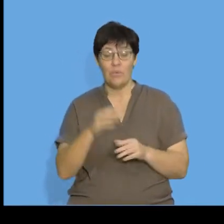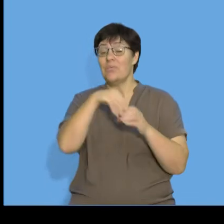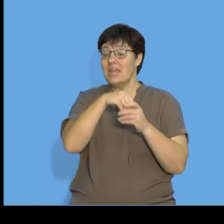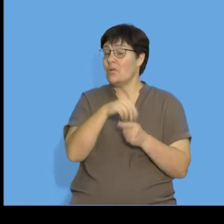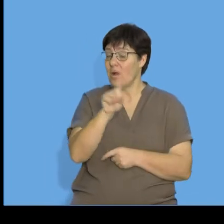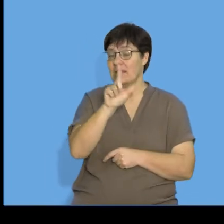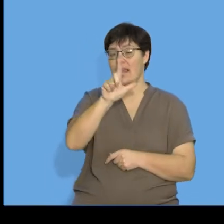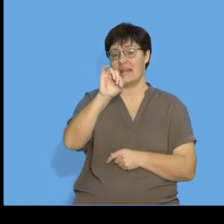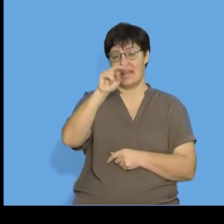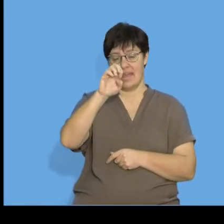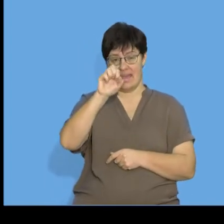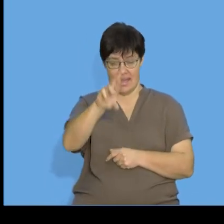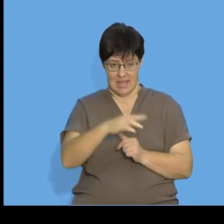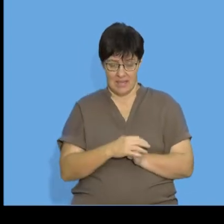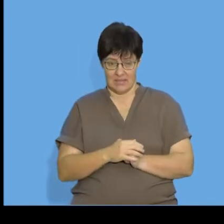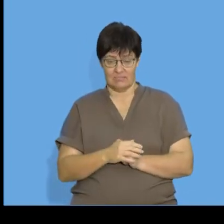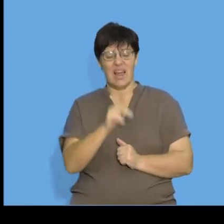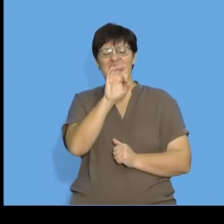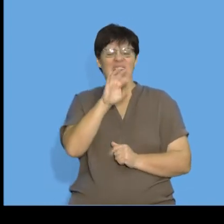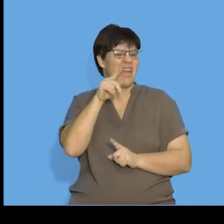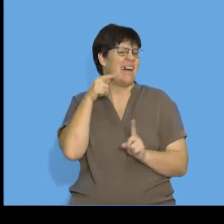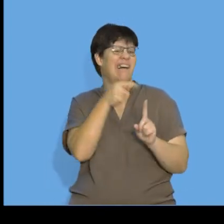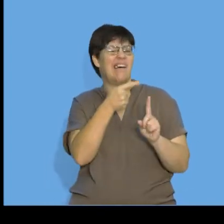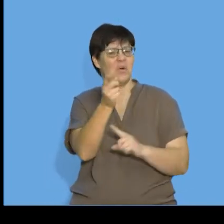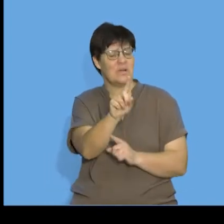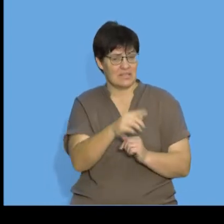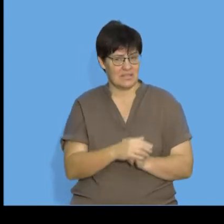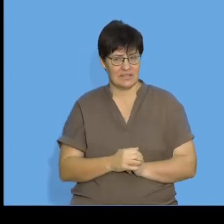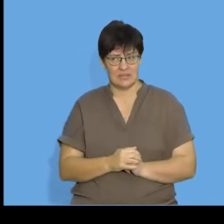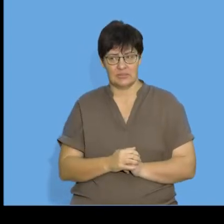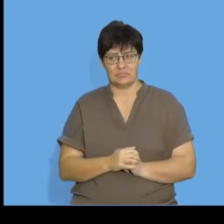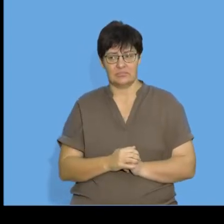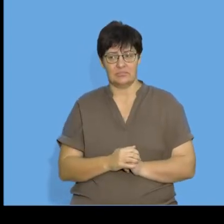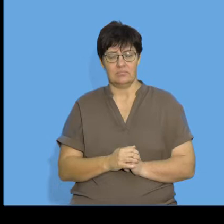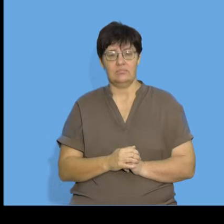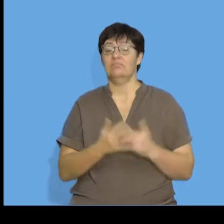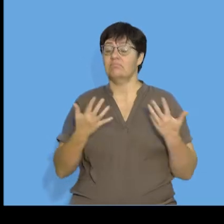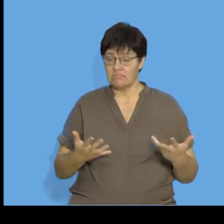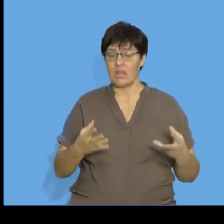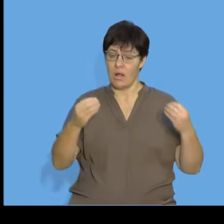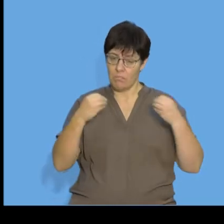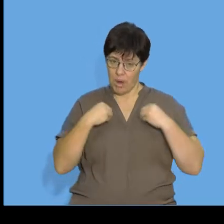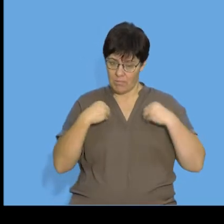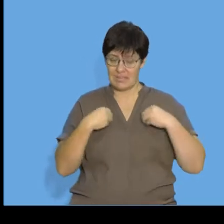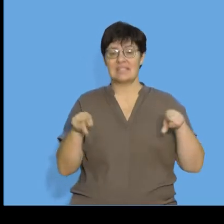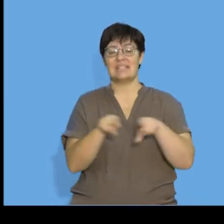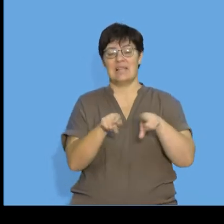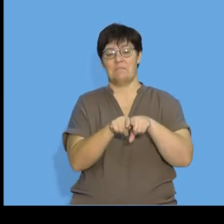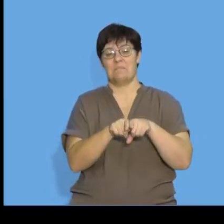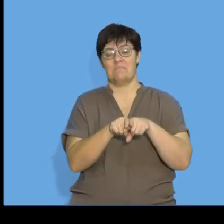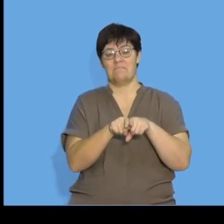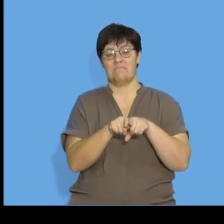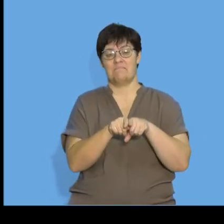has the property of a common difference.